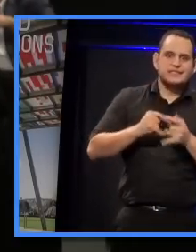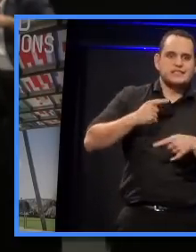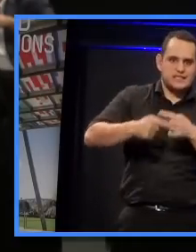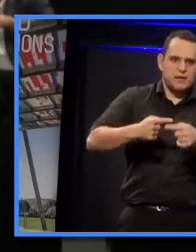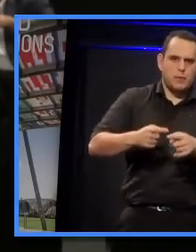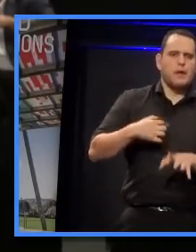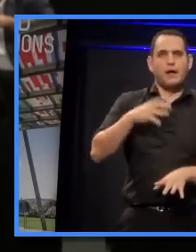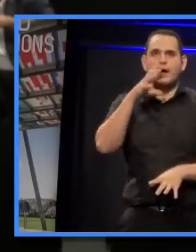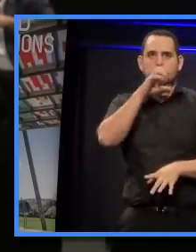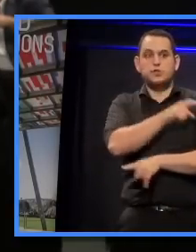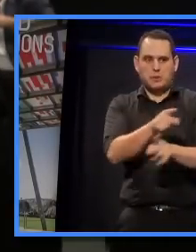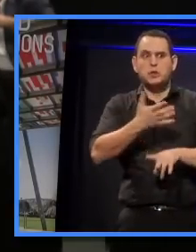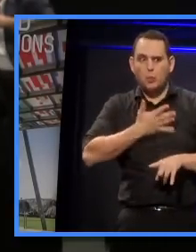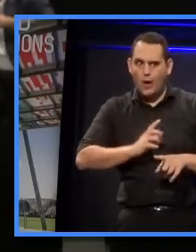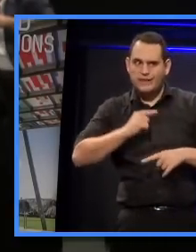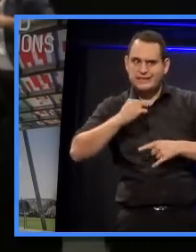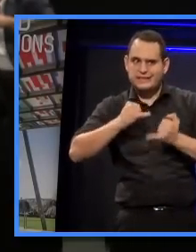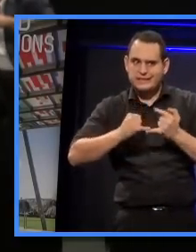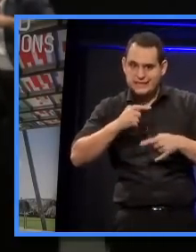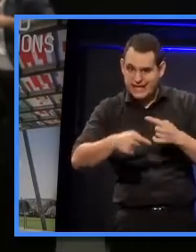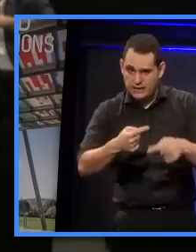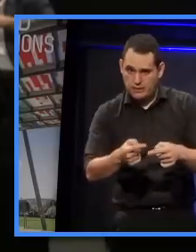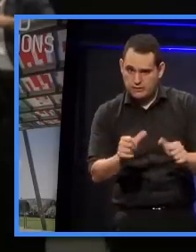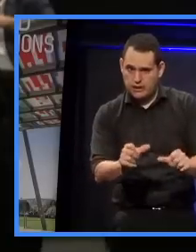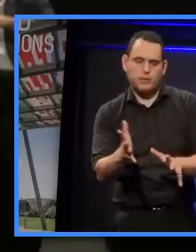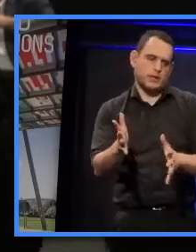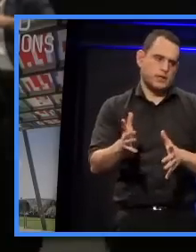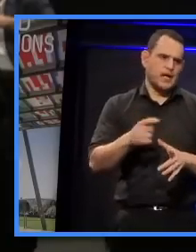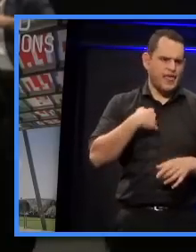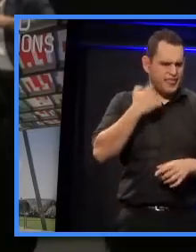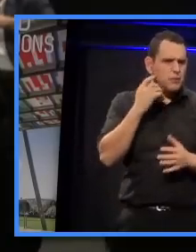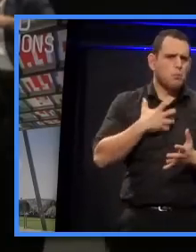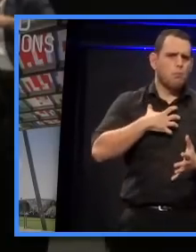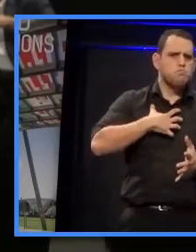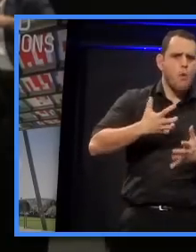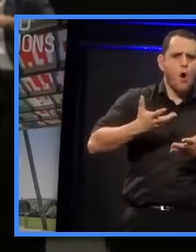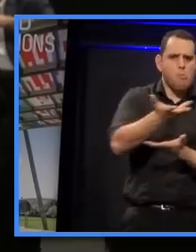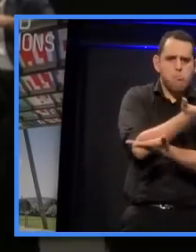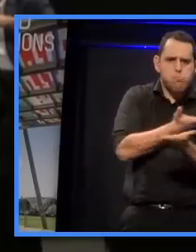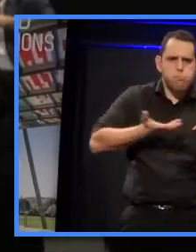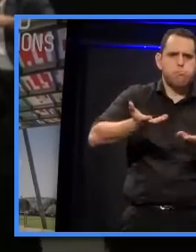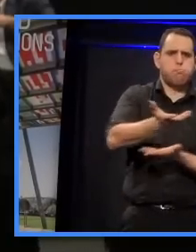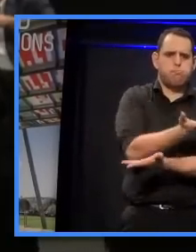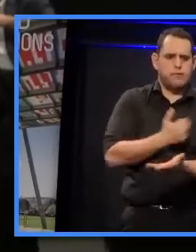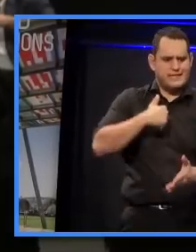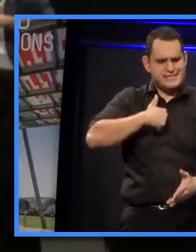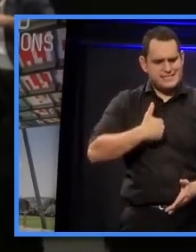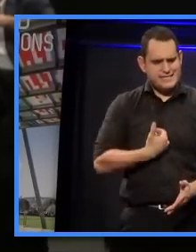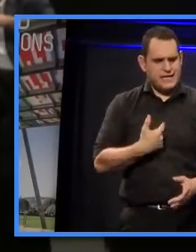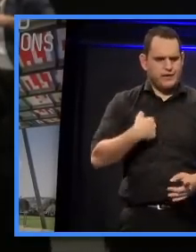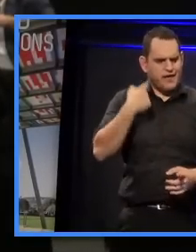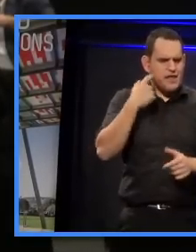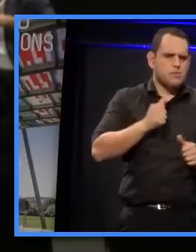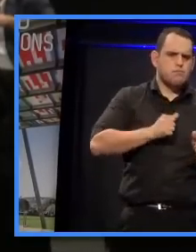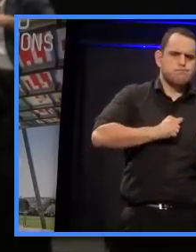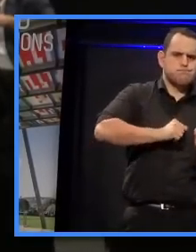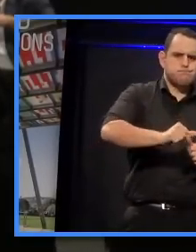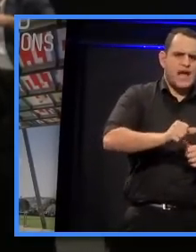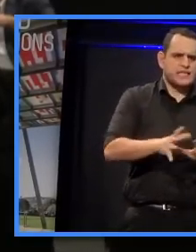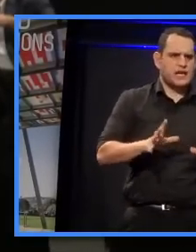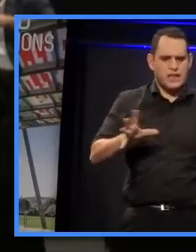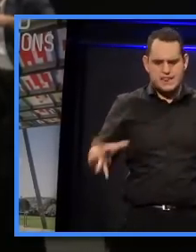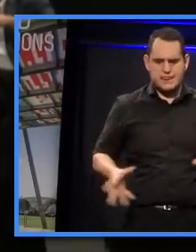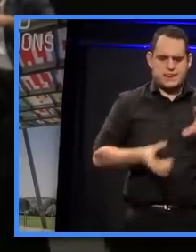want a bit of sustainability in it. But I think that there needs to be more conversation, because I also think that that would help to build a more collective